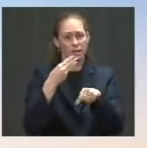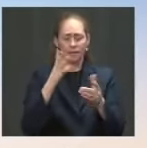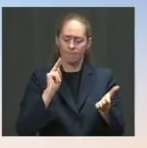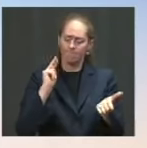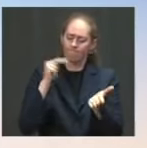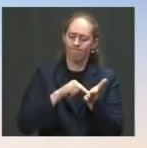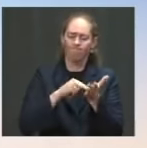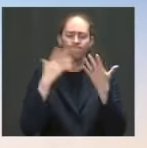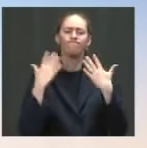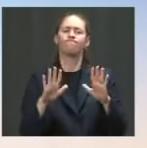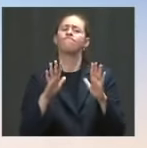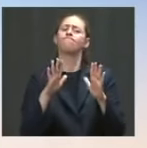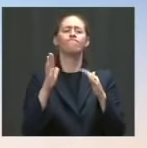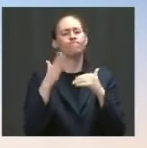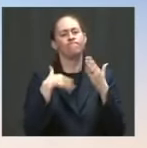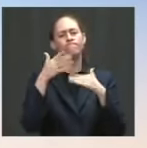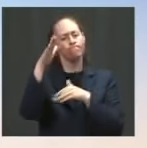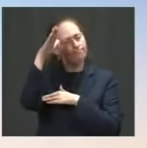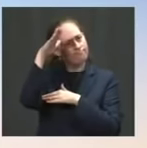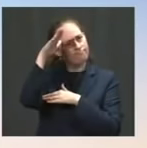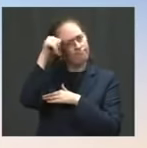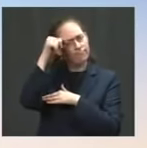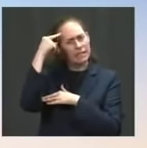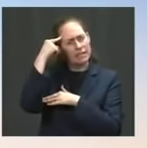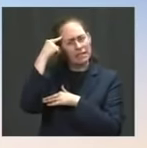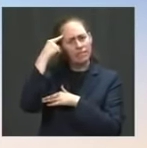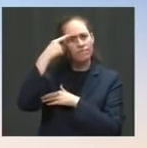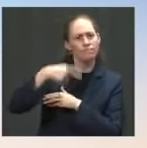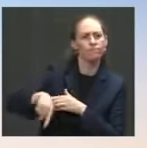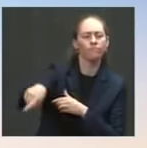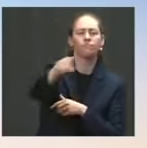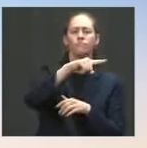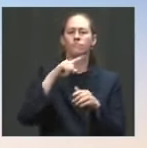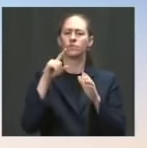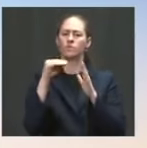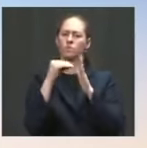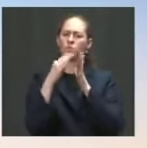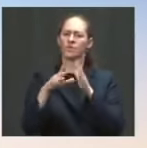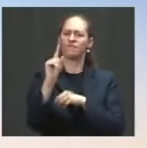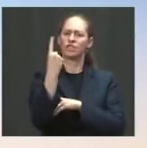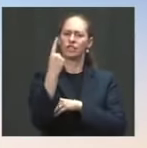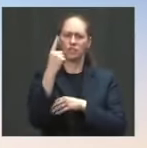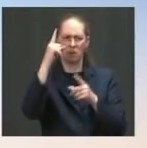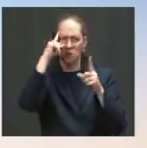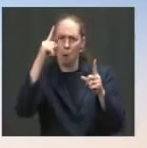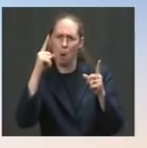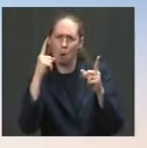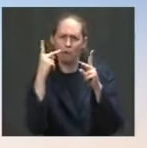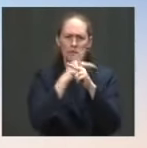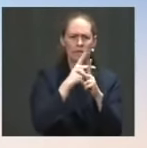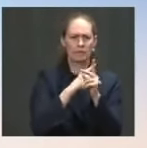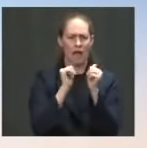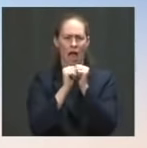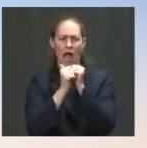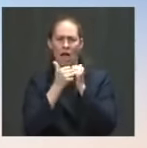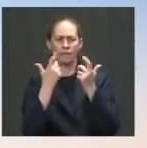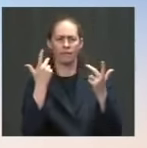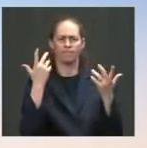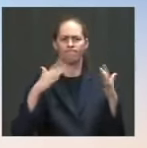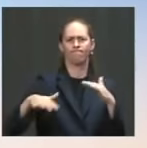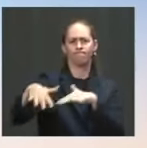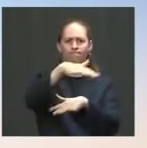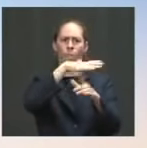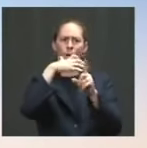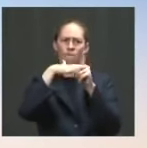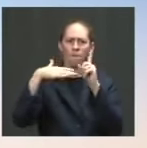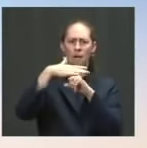students and keep schools safe and open. We are continuing to look for ways to go back to your question, Peter, to for the U.S. government